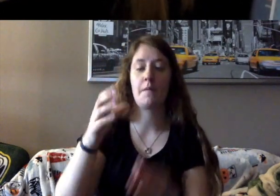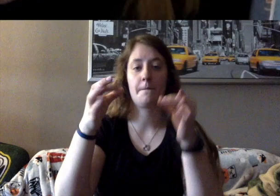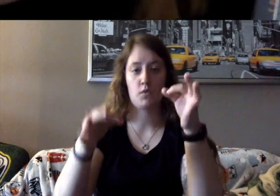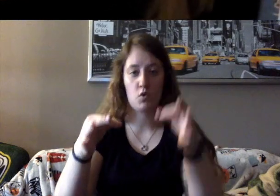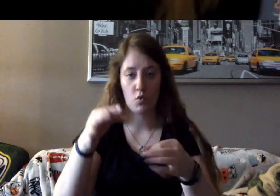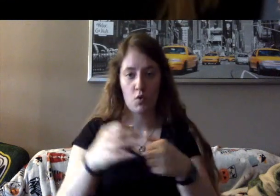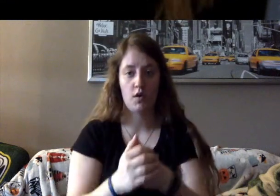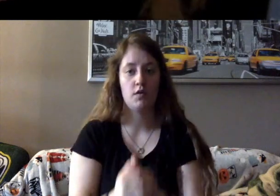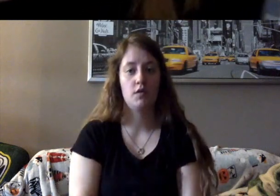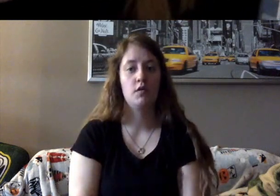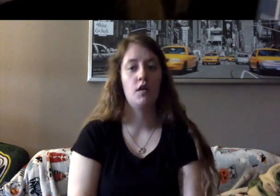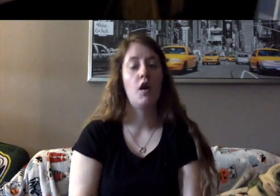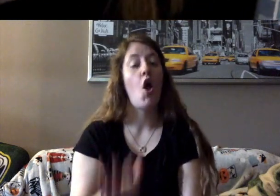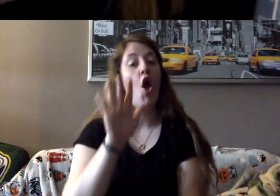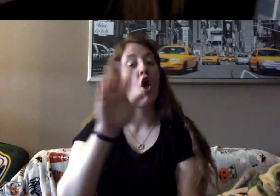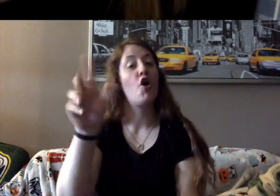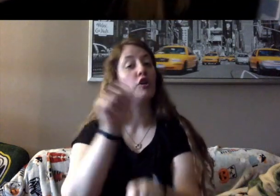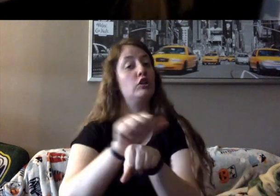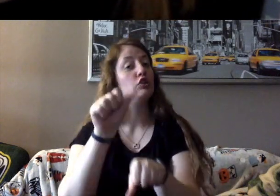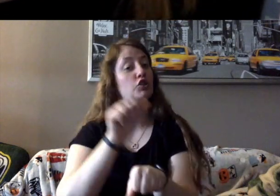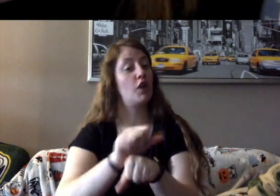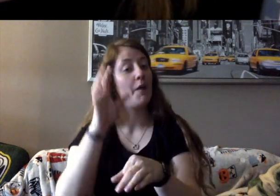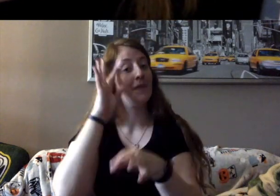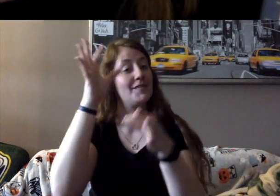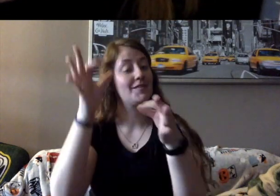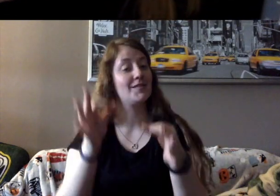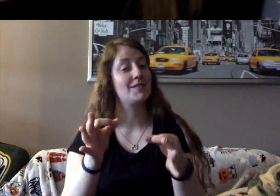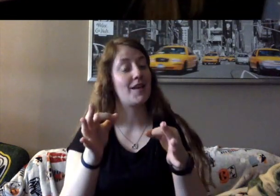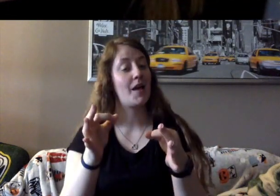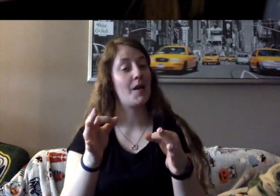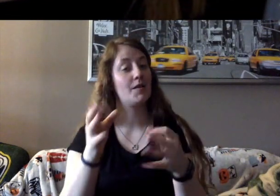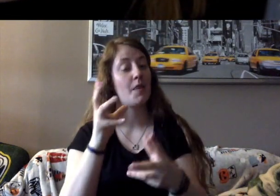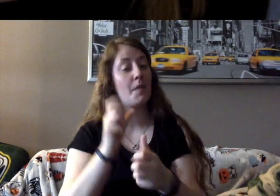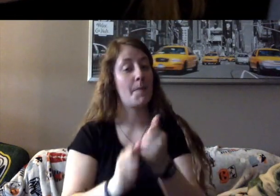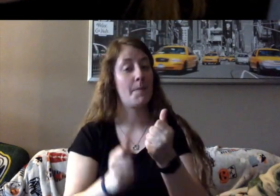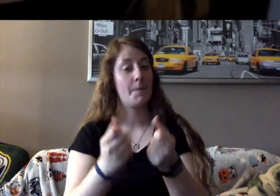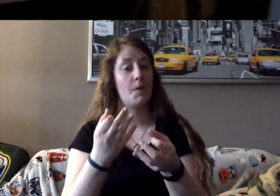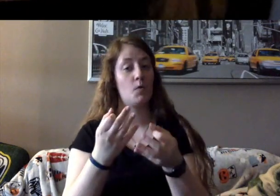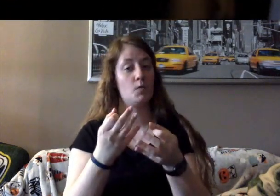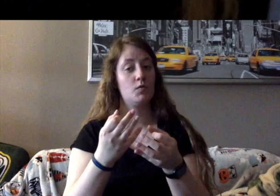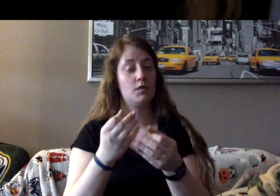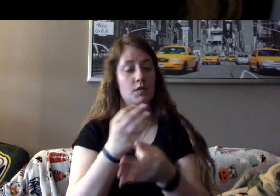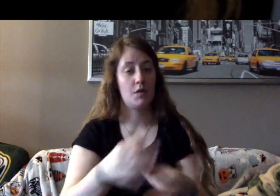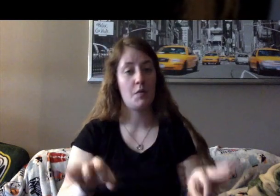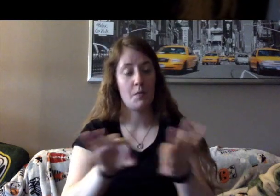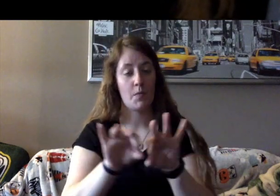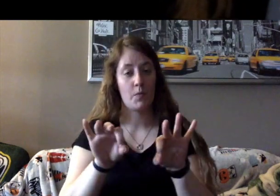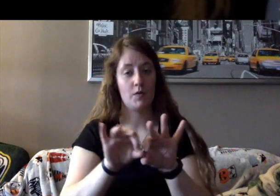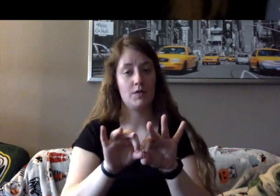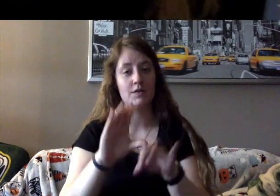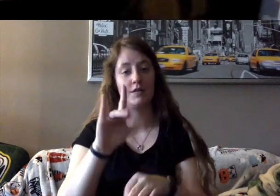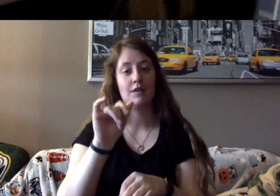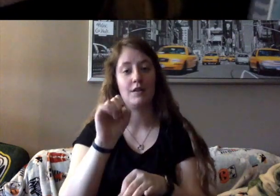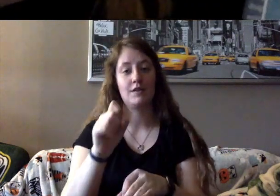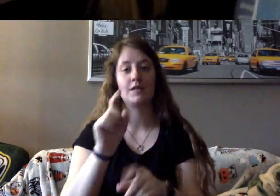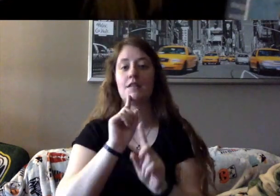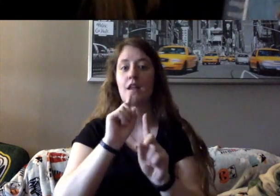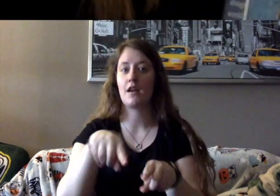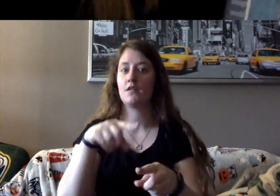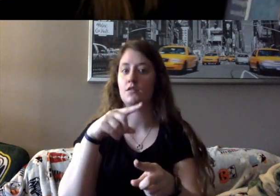the most significant cases and answer the most difficult legal questions in the United States.